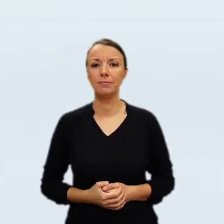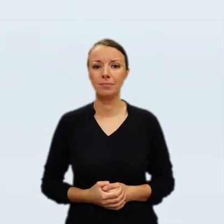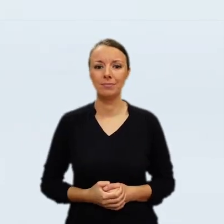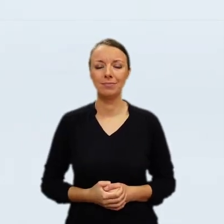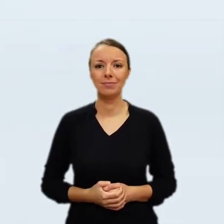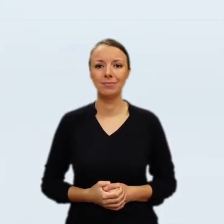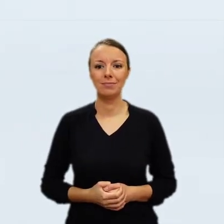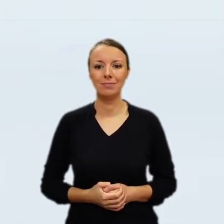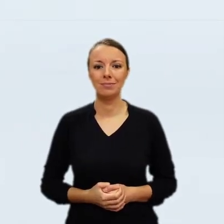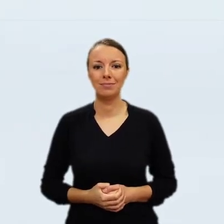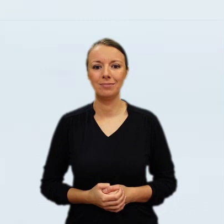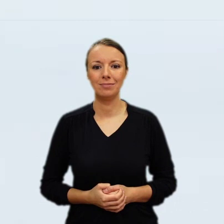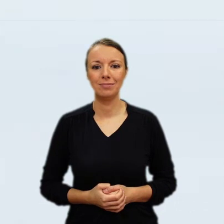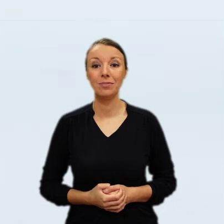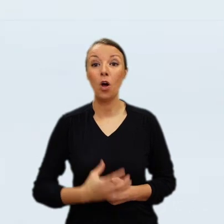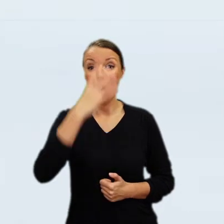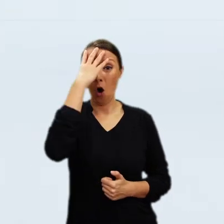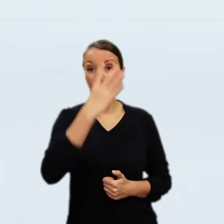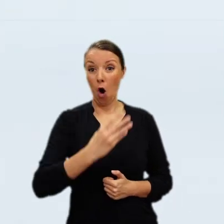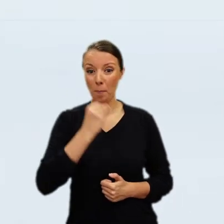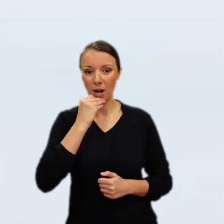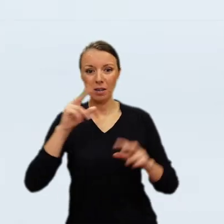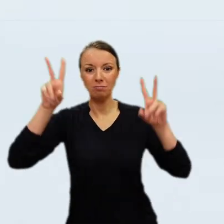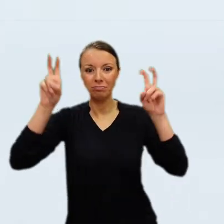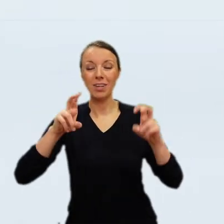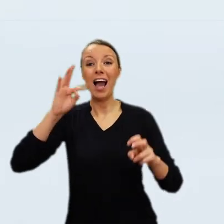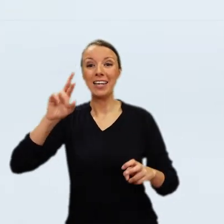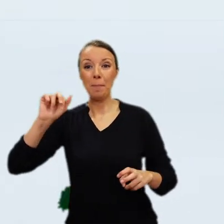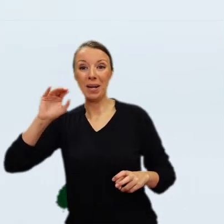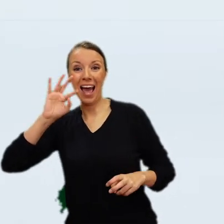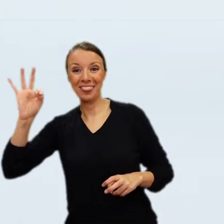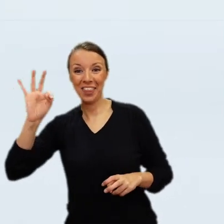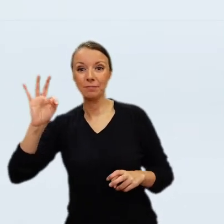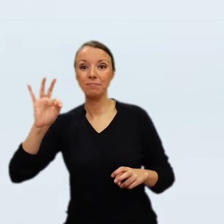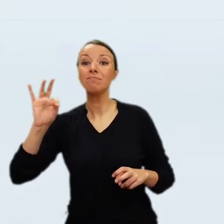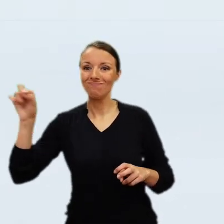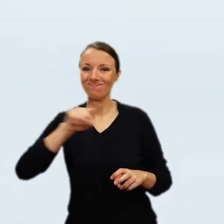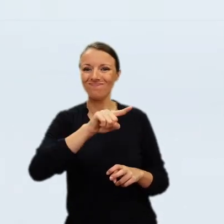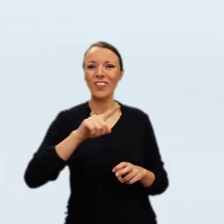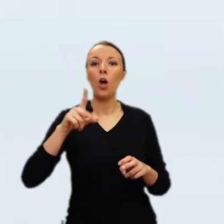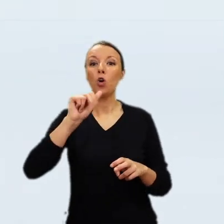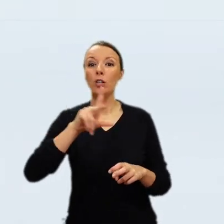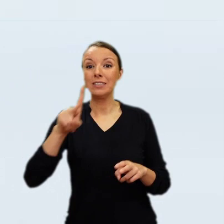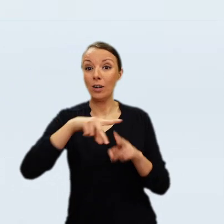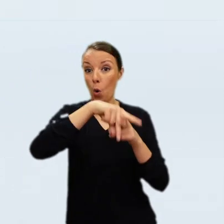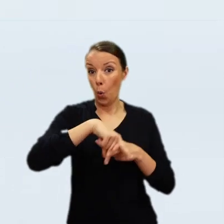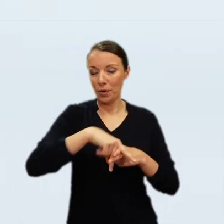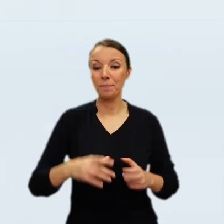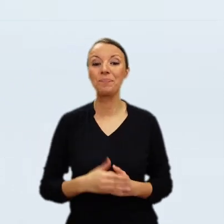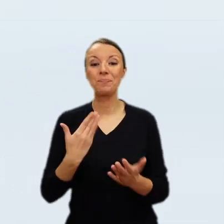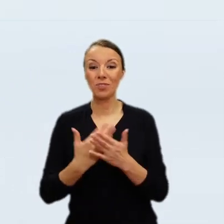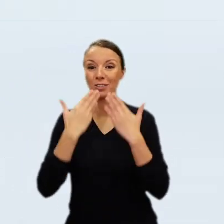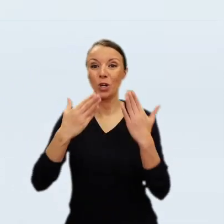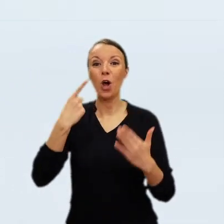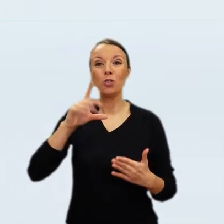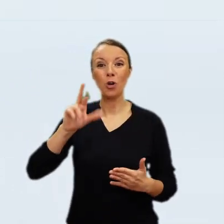portrait, like the one I'm showing you, and the Venetian Bernardo Bellotto, who moved to Poland in 1767 and worked